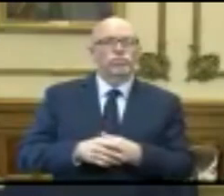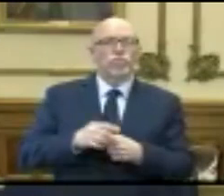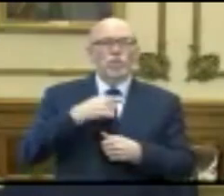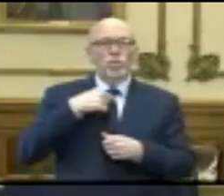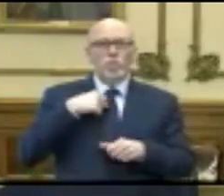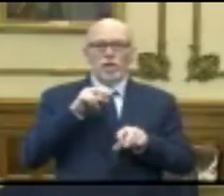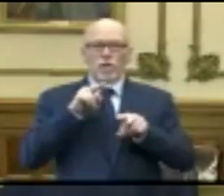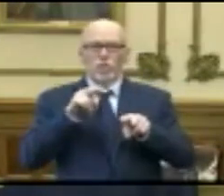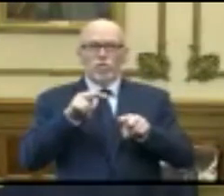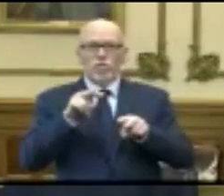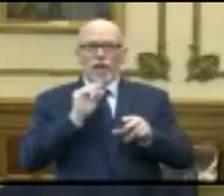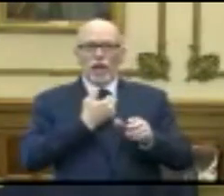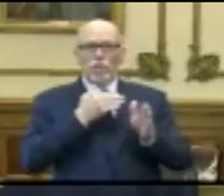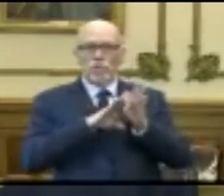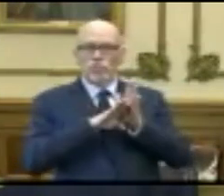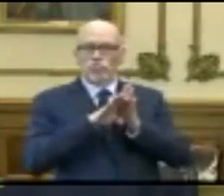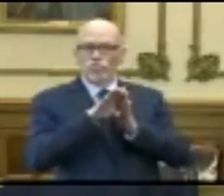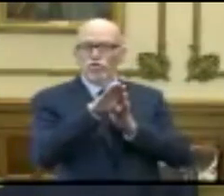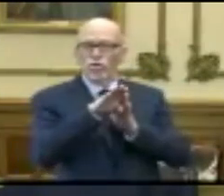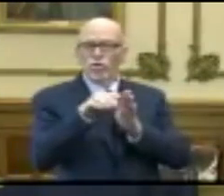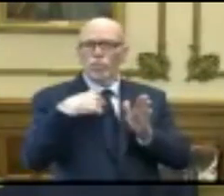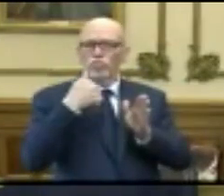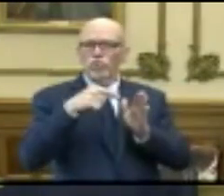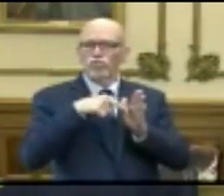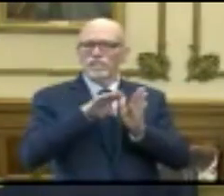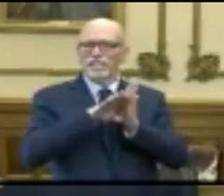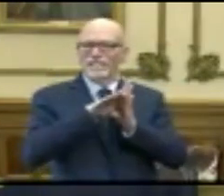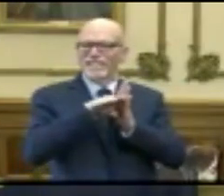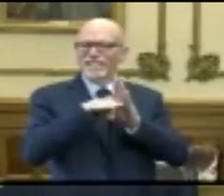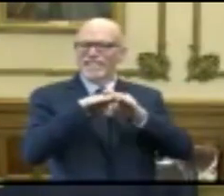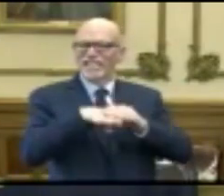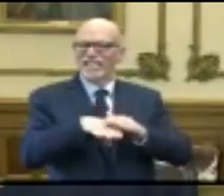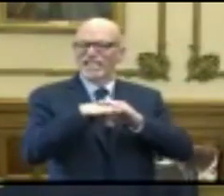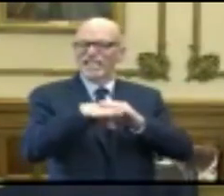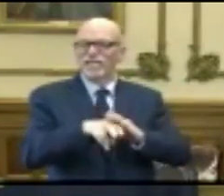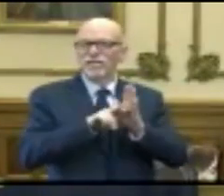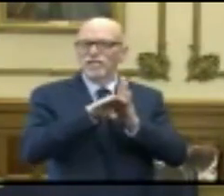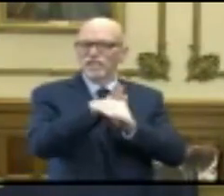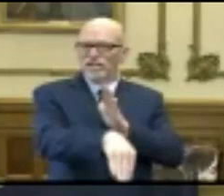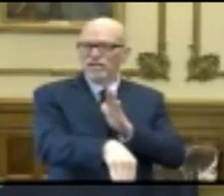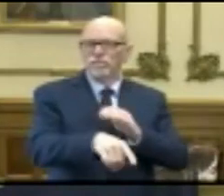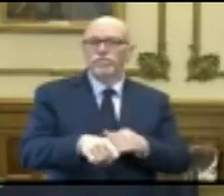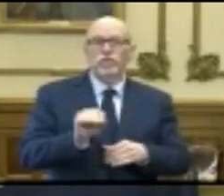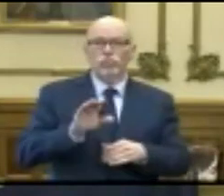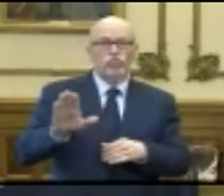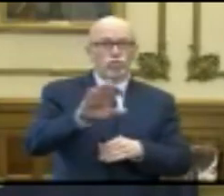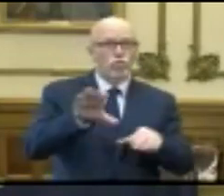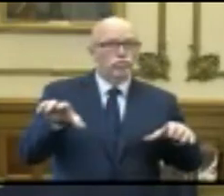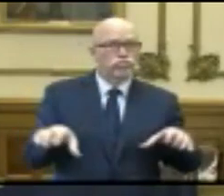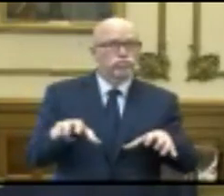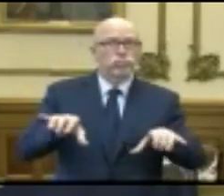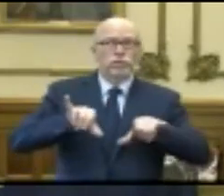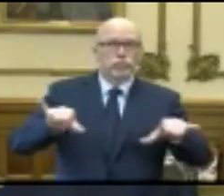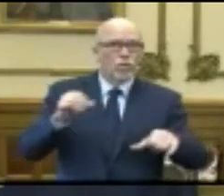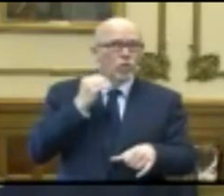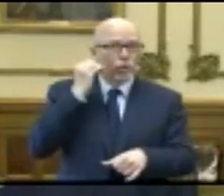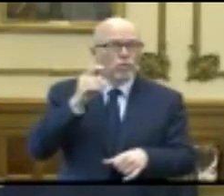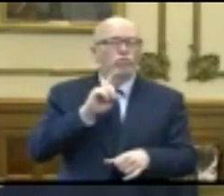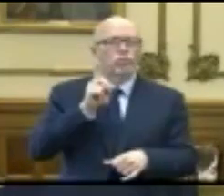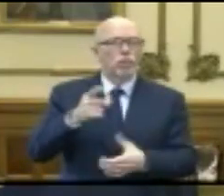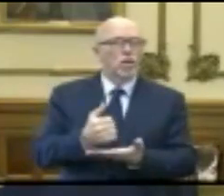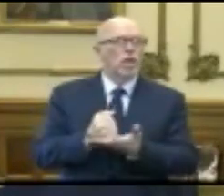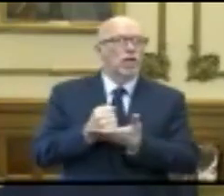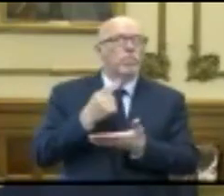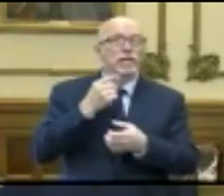surge and trying to suppress it. And your efforts are paying off. And so that's not just in saving